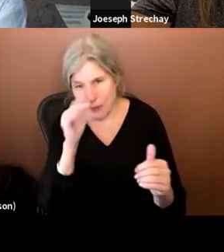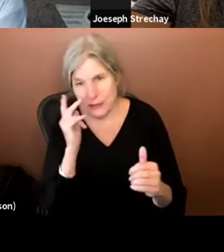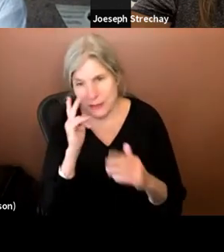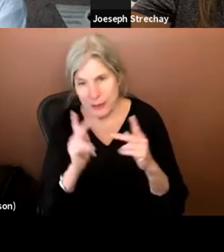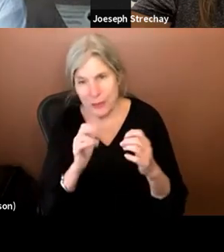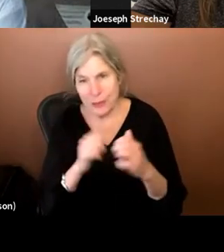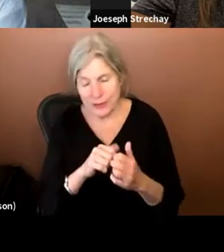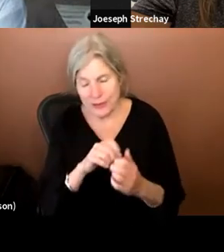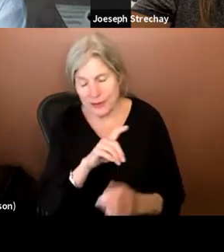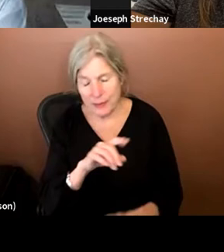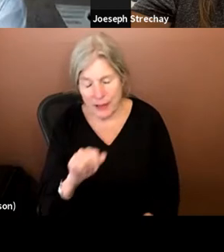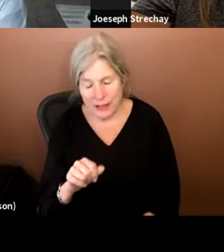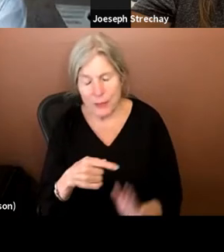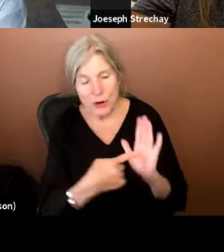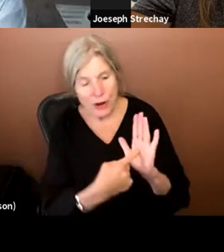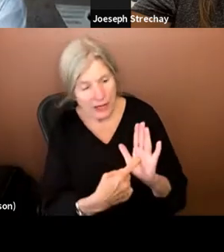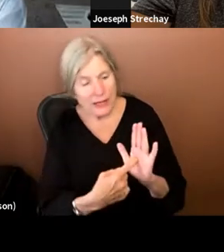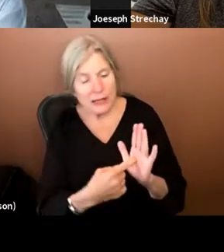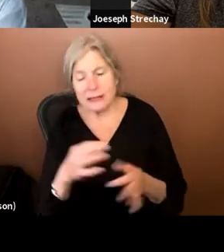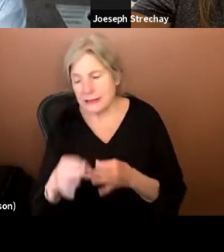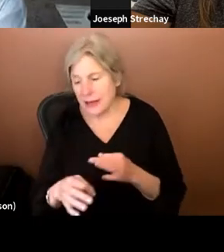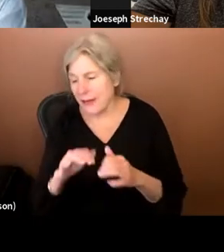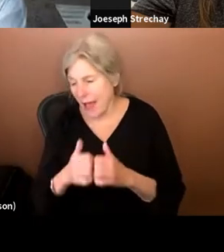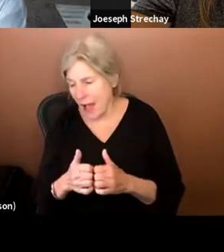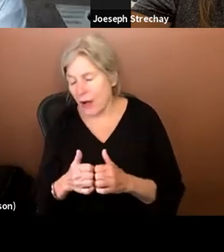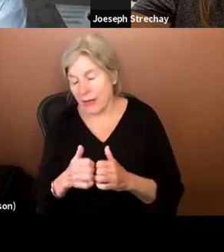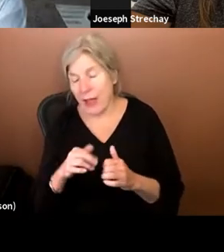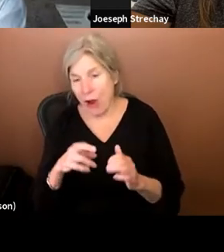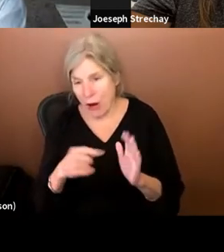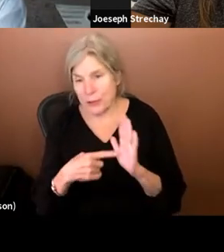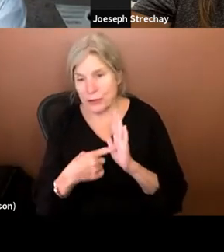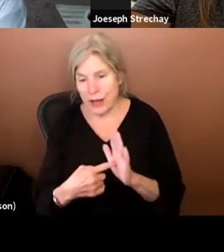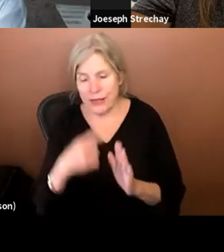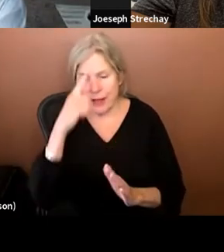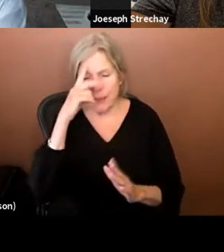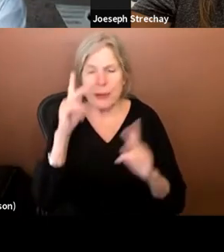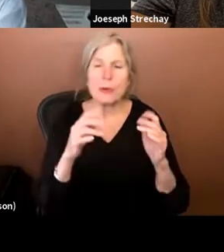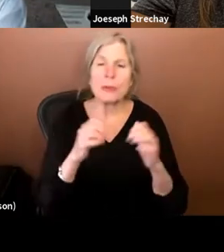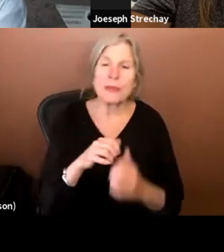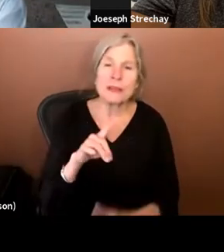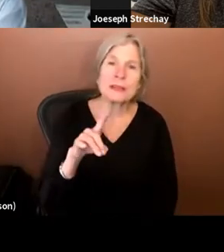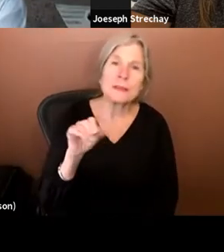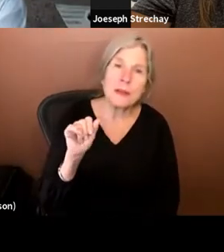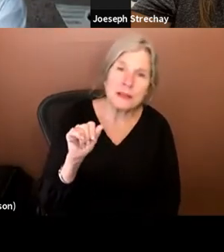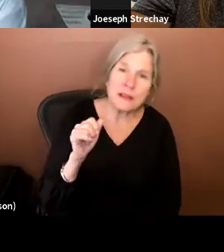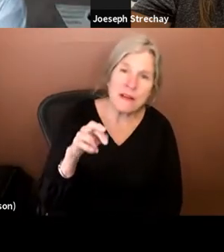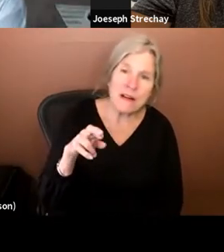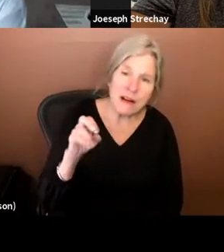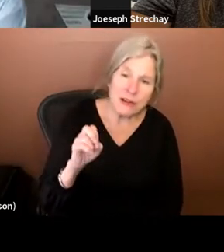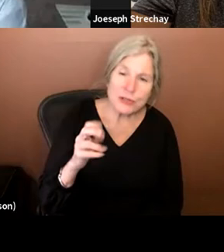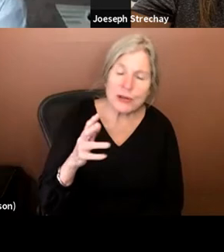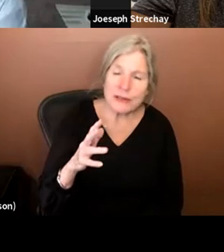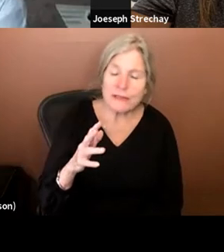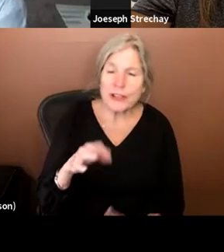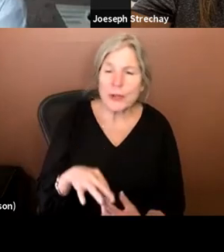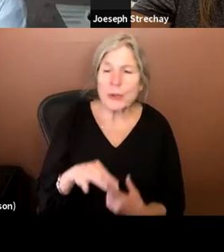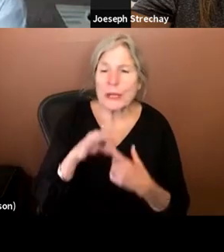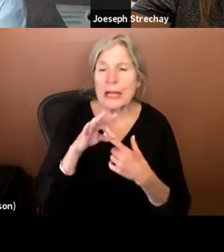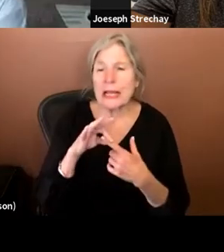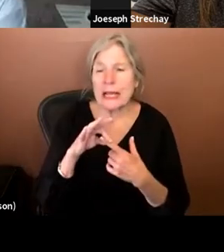people with disabilities portrayed versus how they are portrayed. I think people with disabilities are sort of uniquely